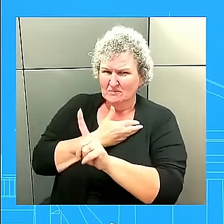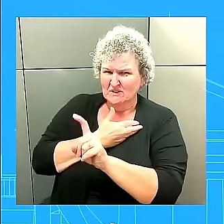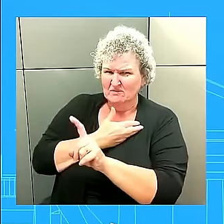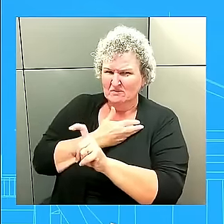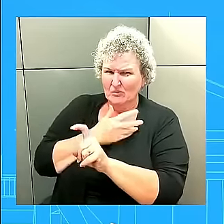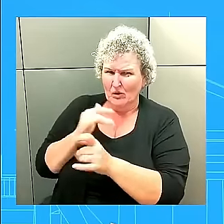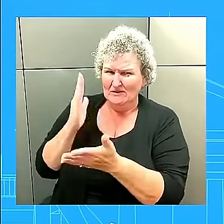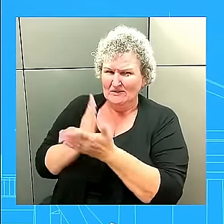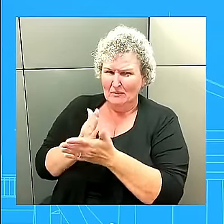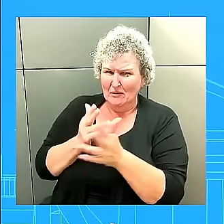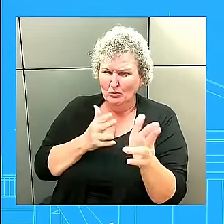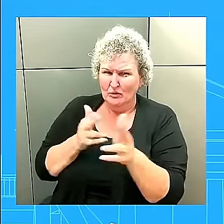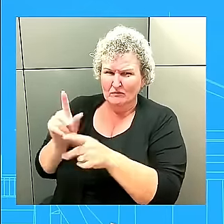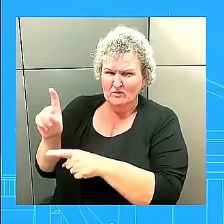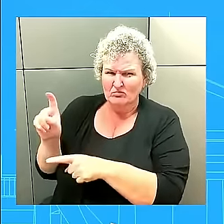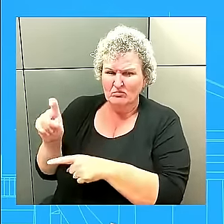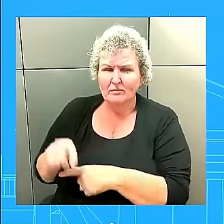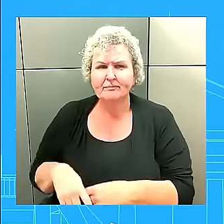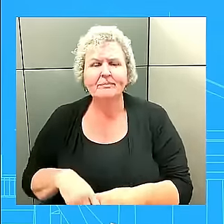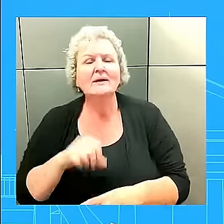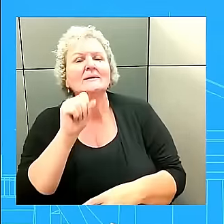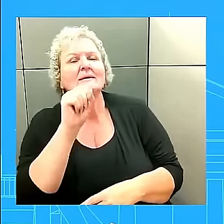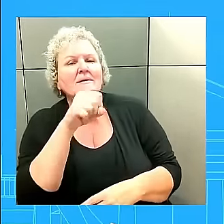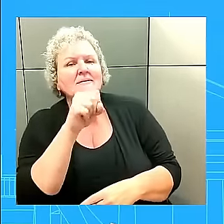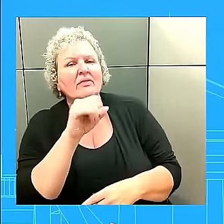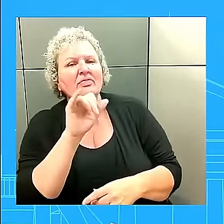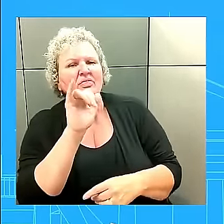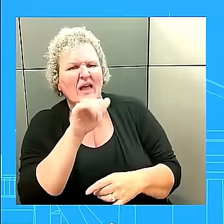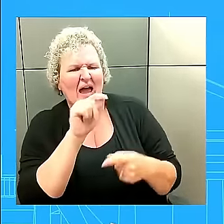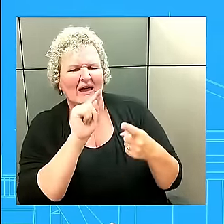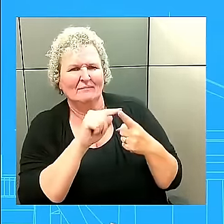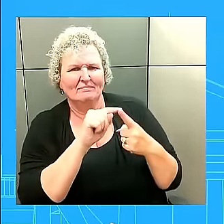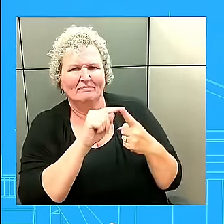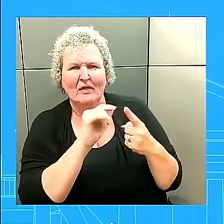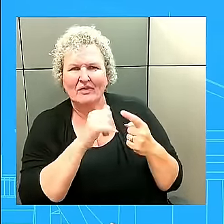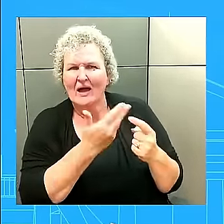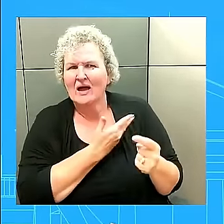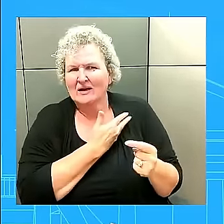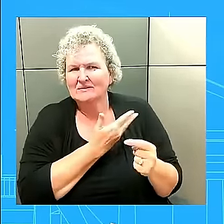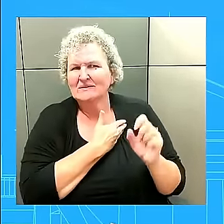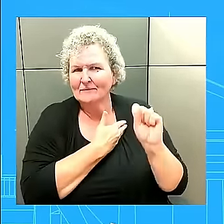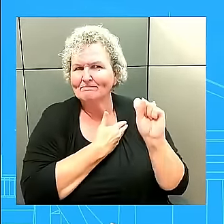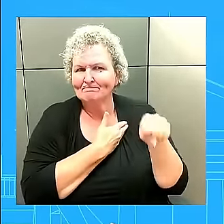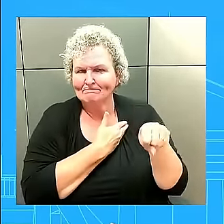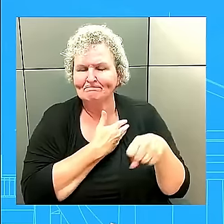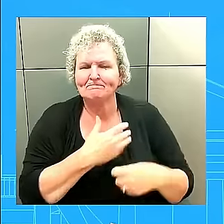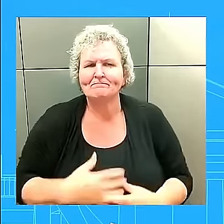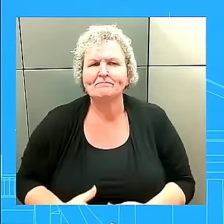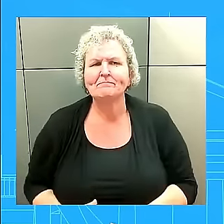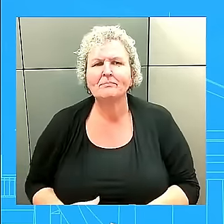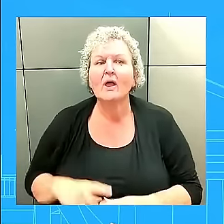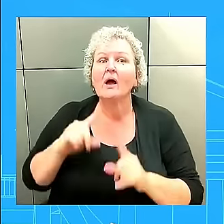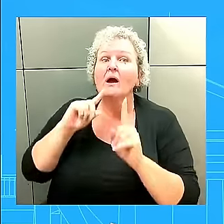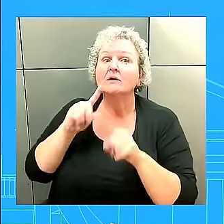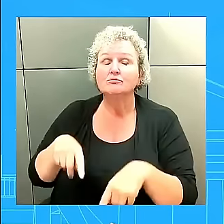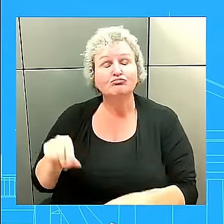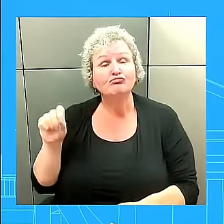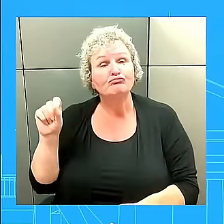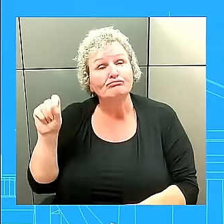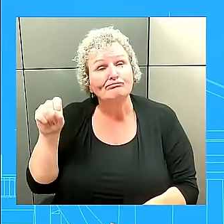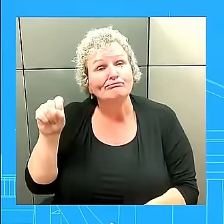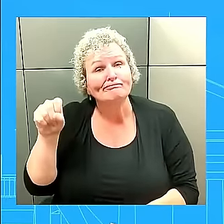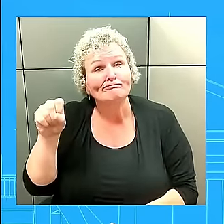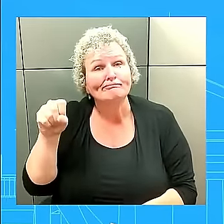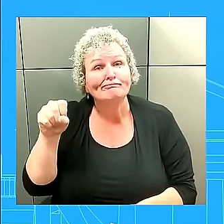Nadia, is yes. And we wouldn't be engaged in these diplomatic efforts if we didn't think there was still an